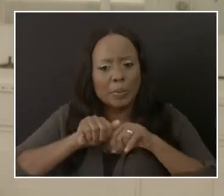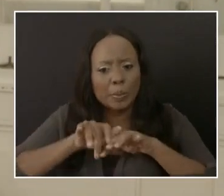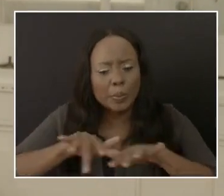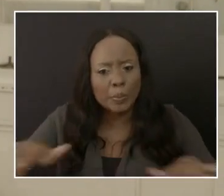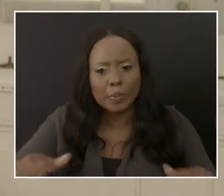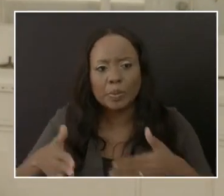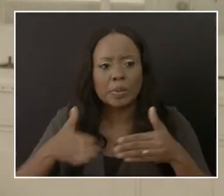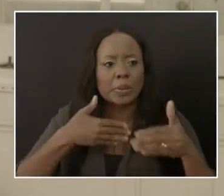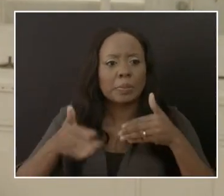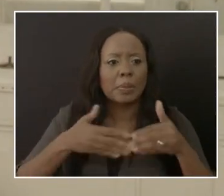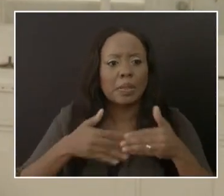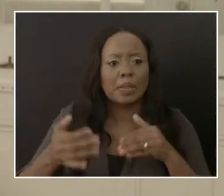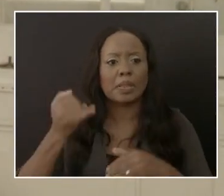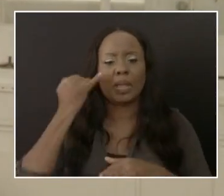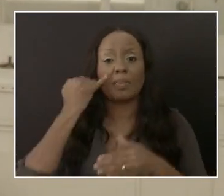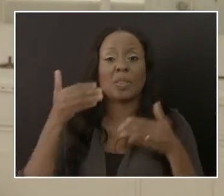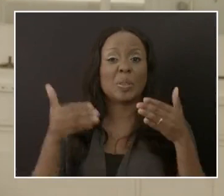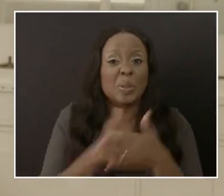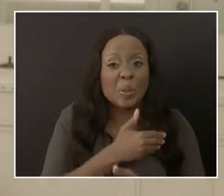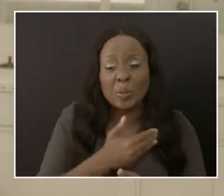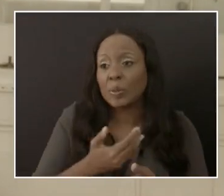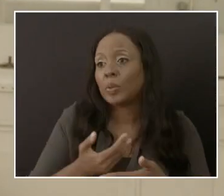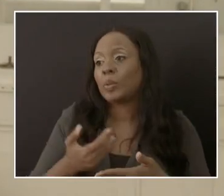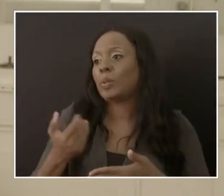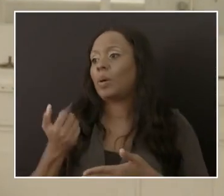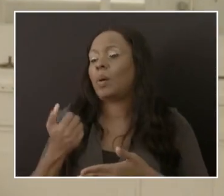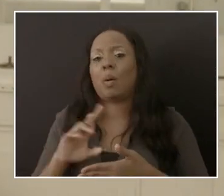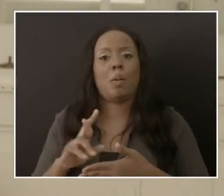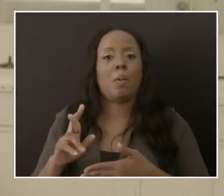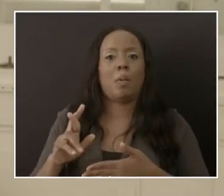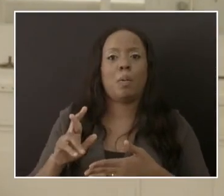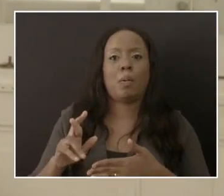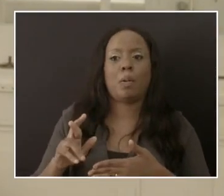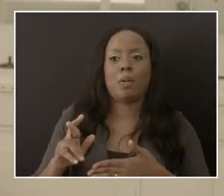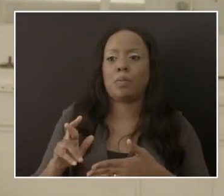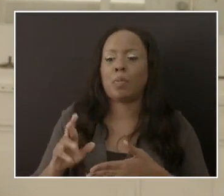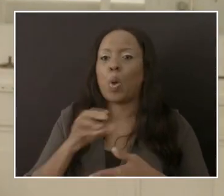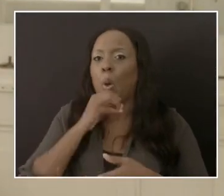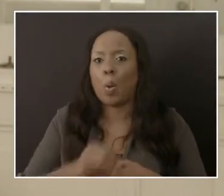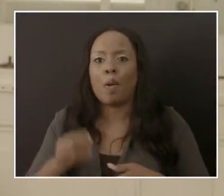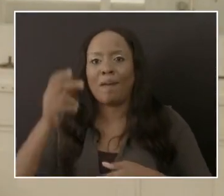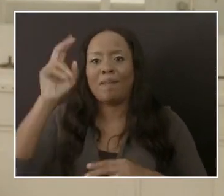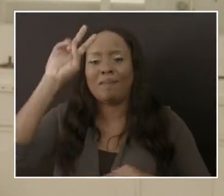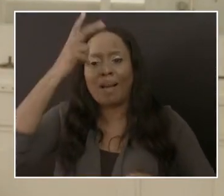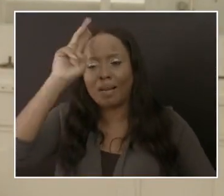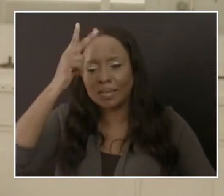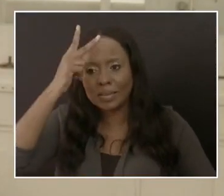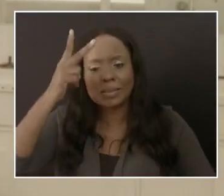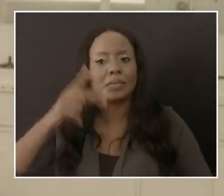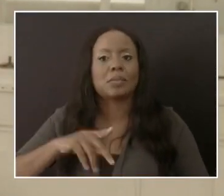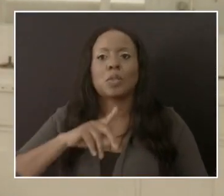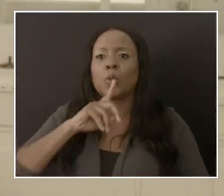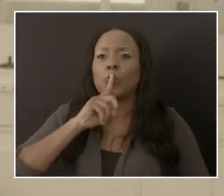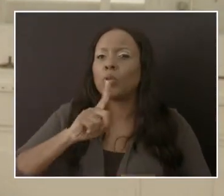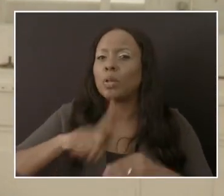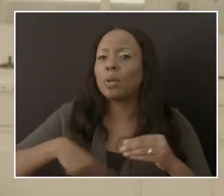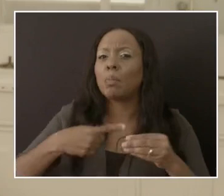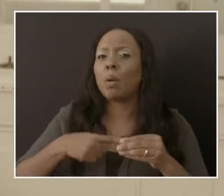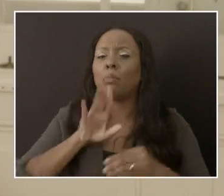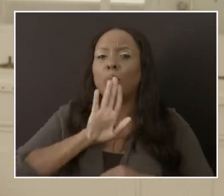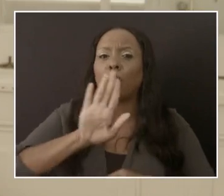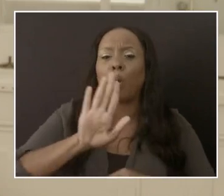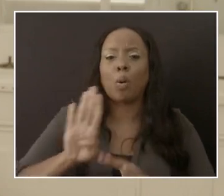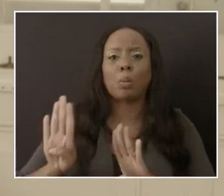or re-emerging viruses, is based on behavioral issues within the